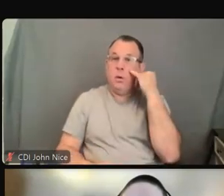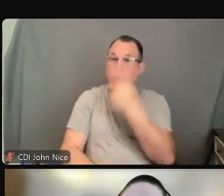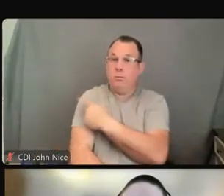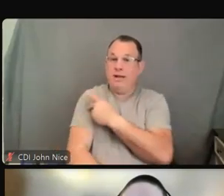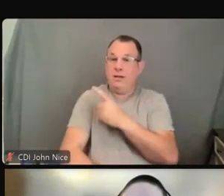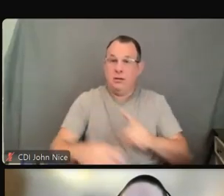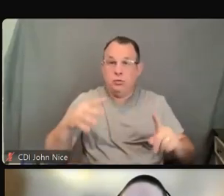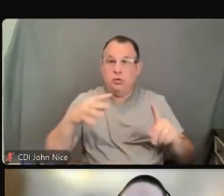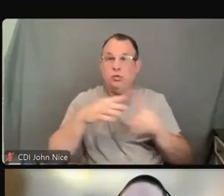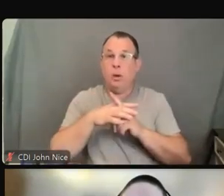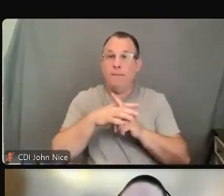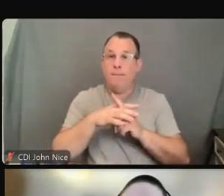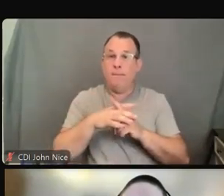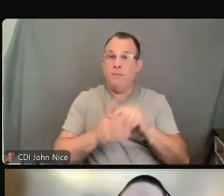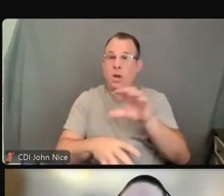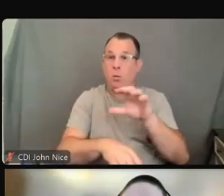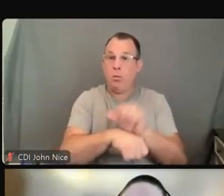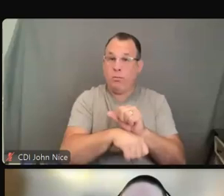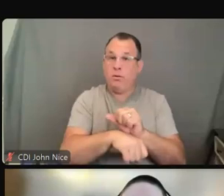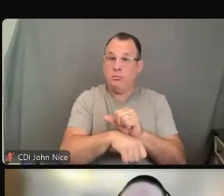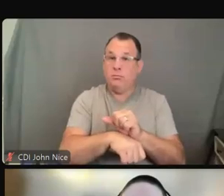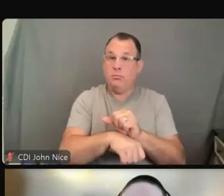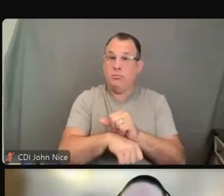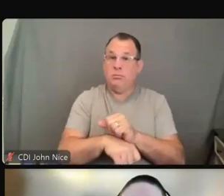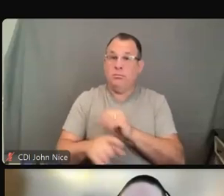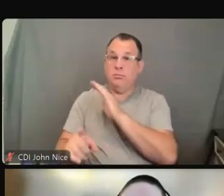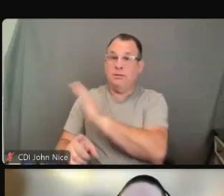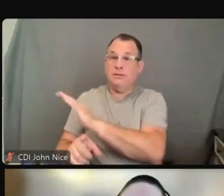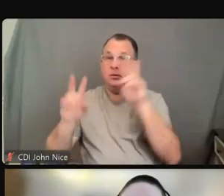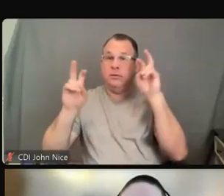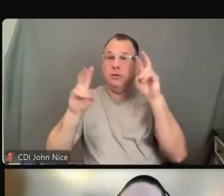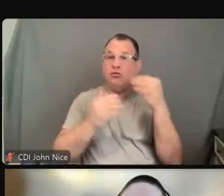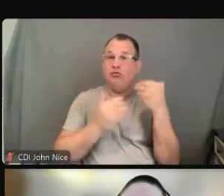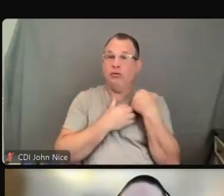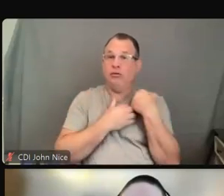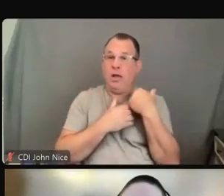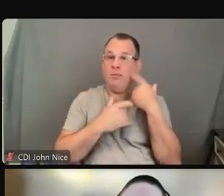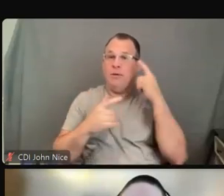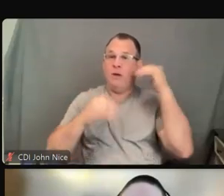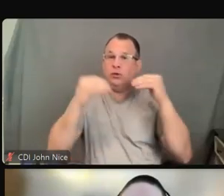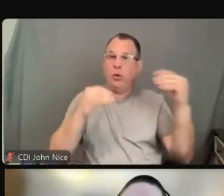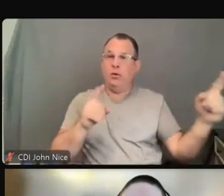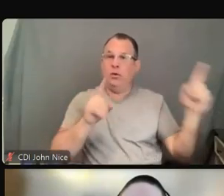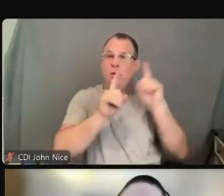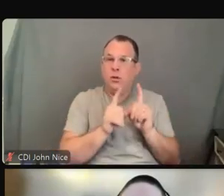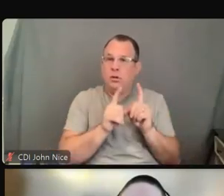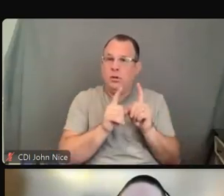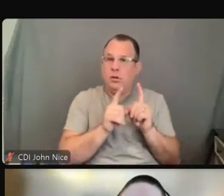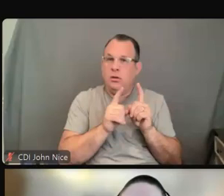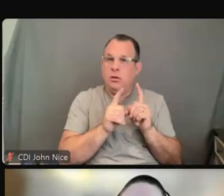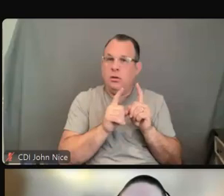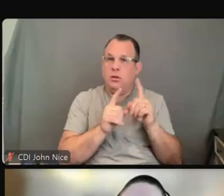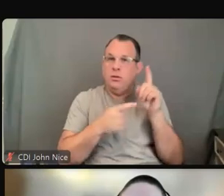and their responsible adult that they bring with them is a person who is deaf or hard of hearing,